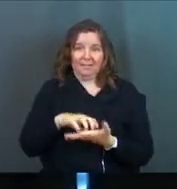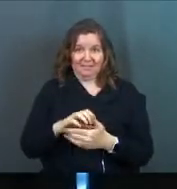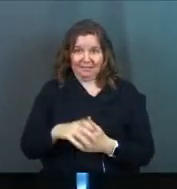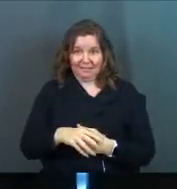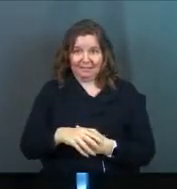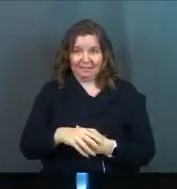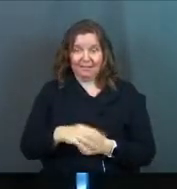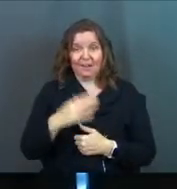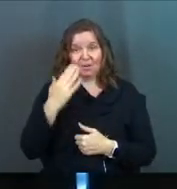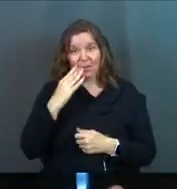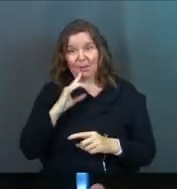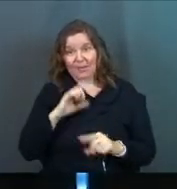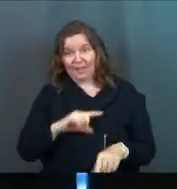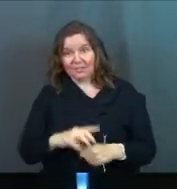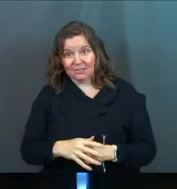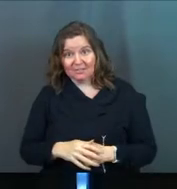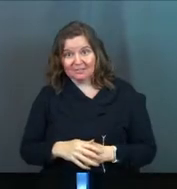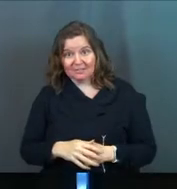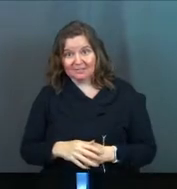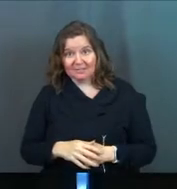Yeah. And you know the answer.